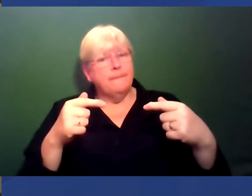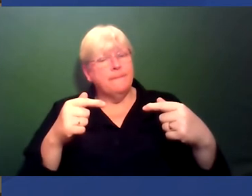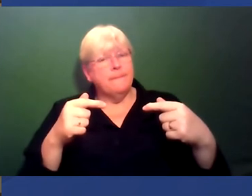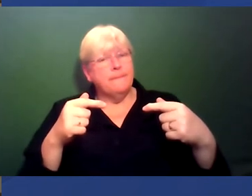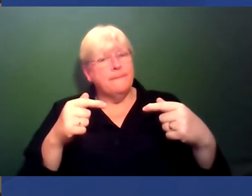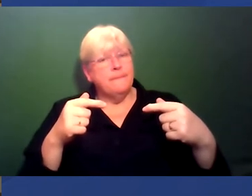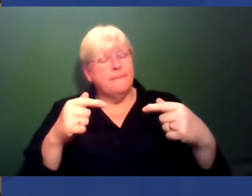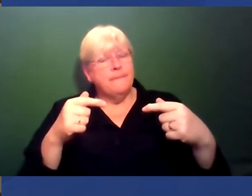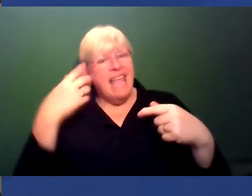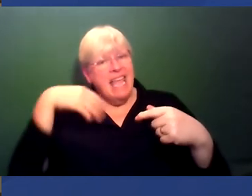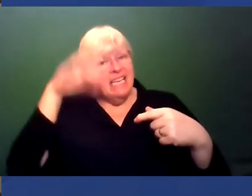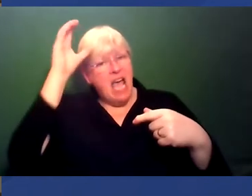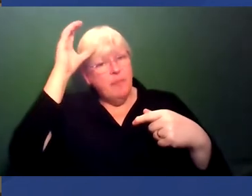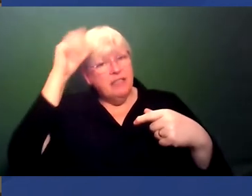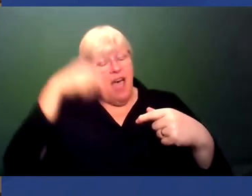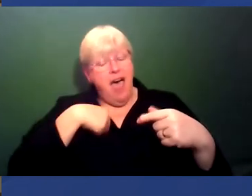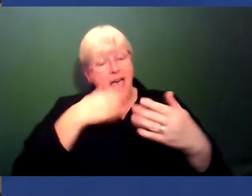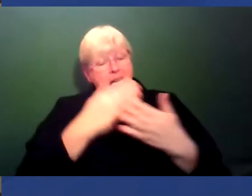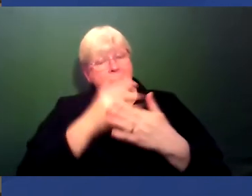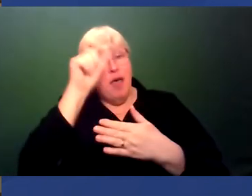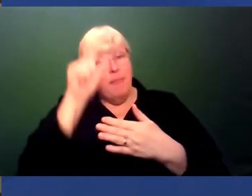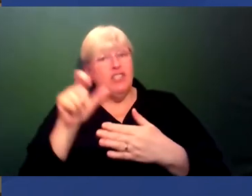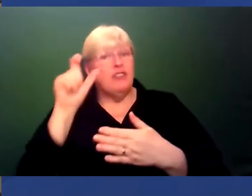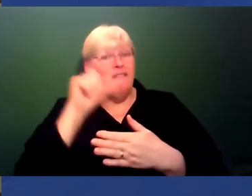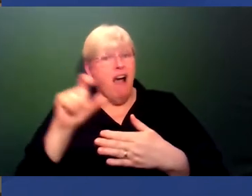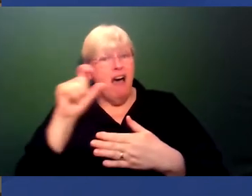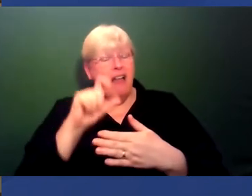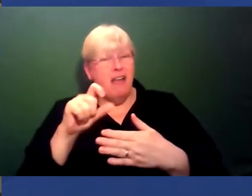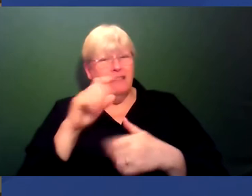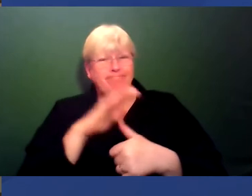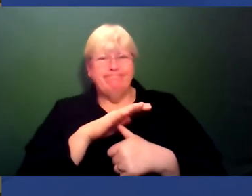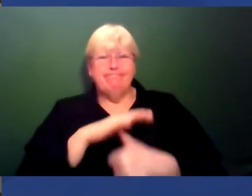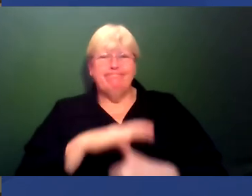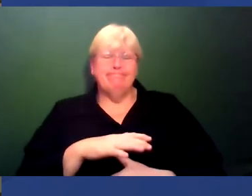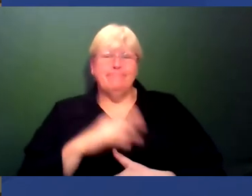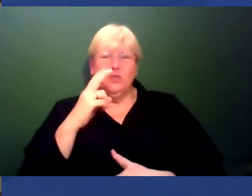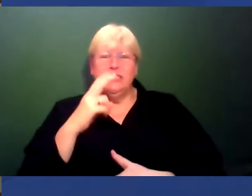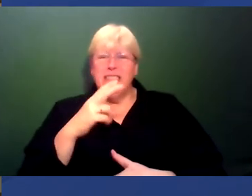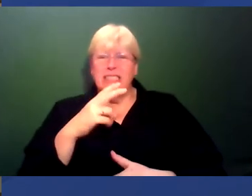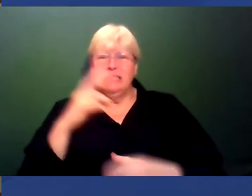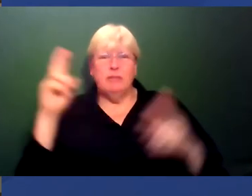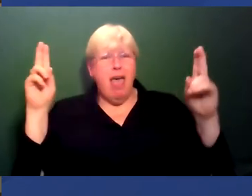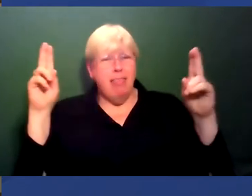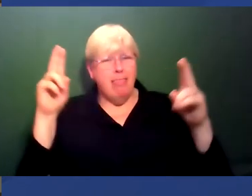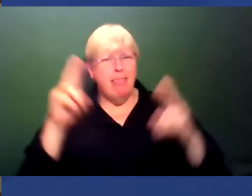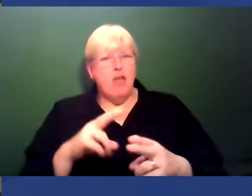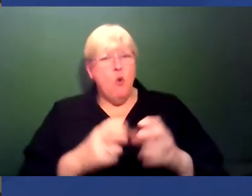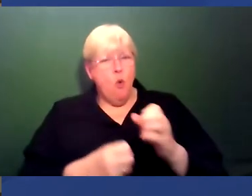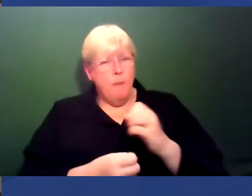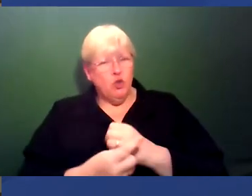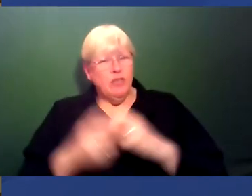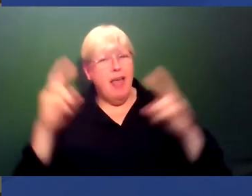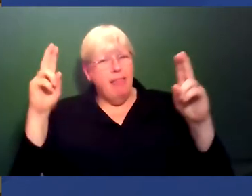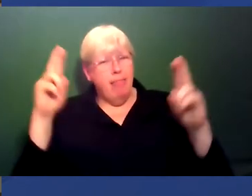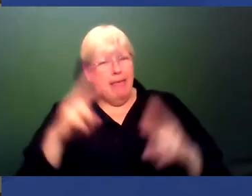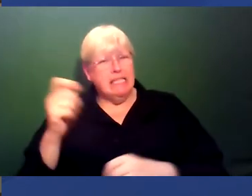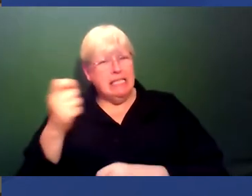As a person of colour, it's depressing to see far lower opportunities and rates of success. Makes me